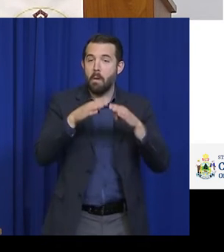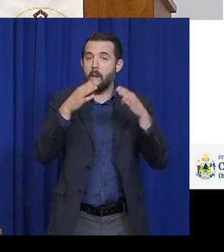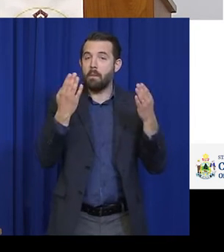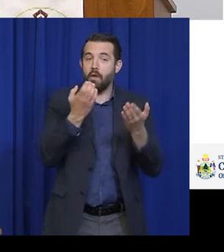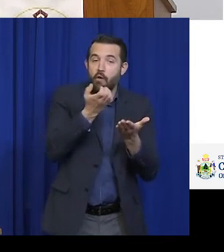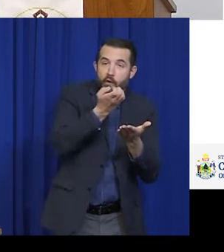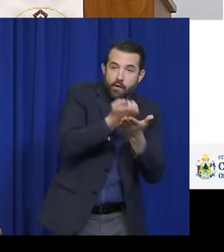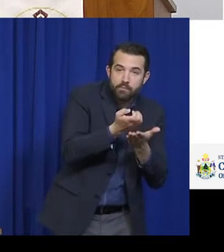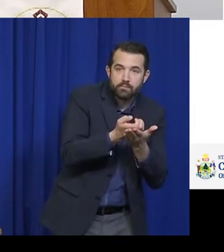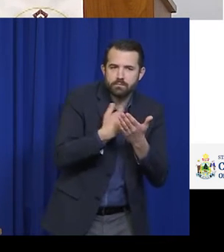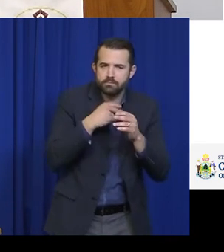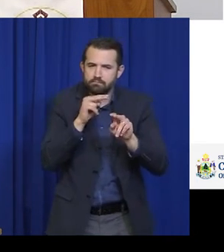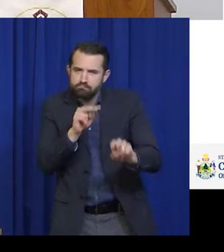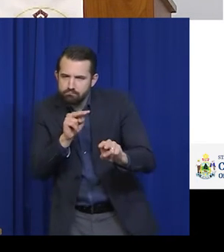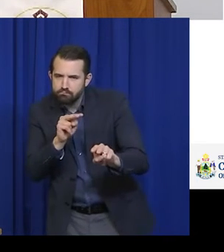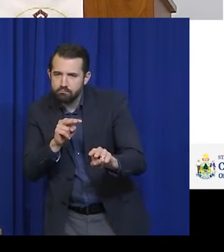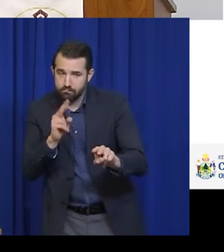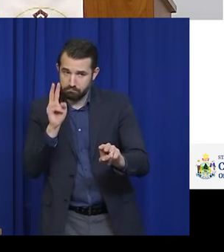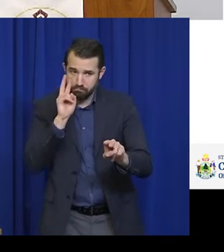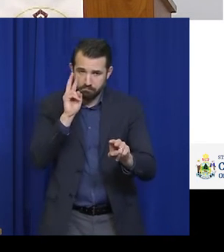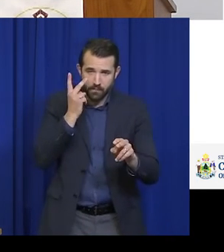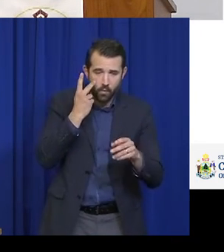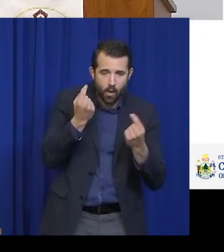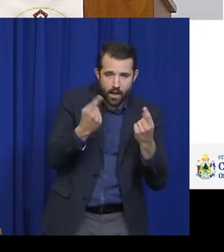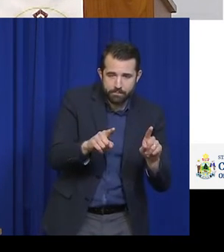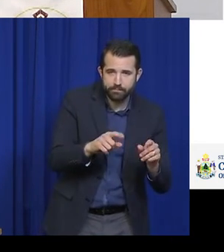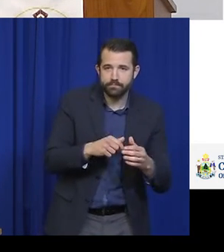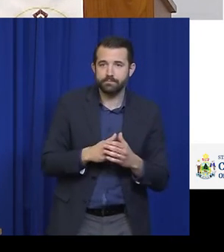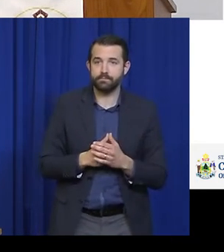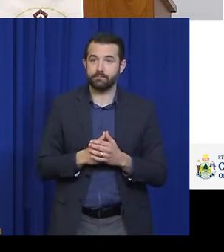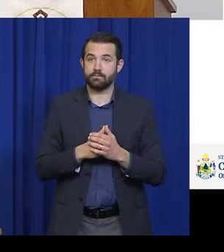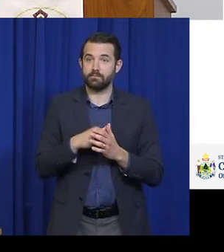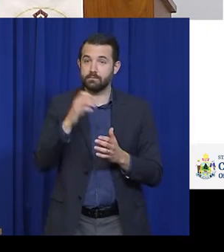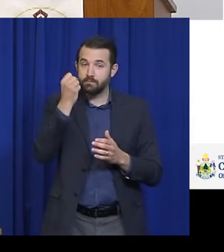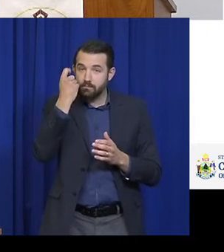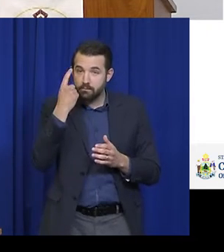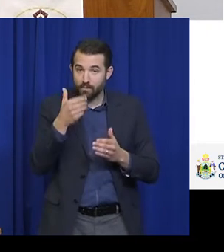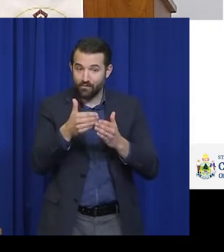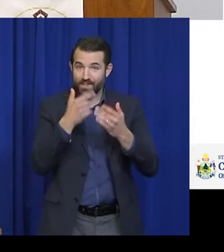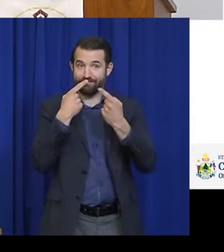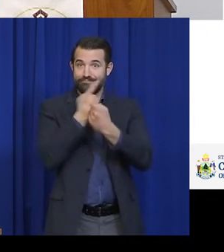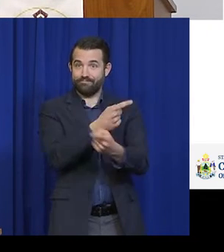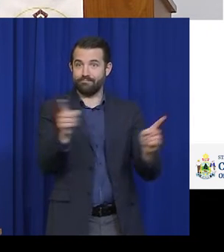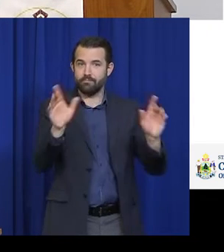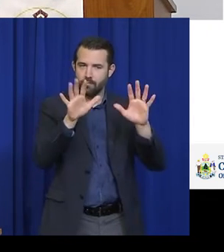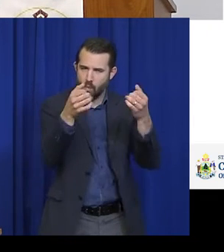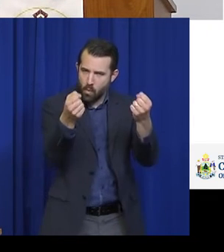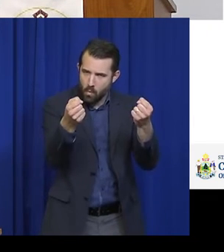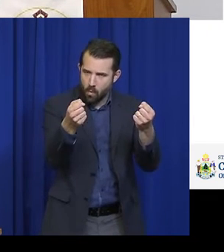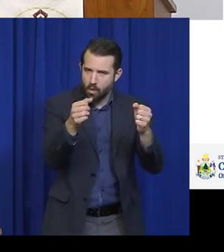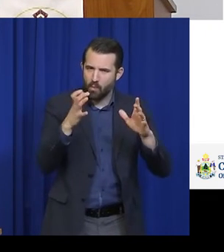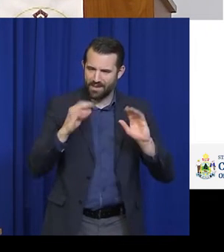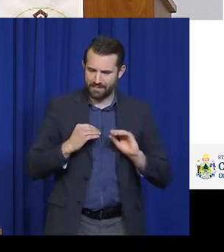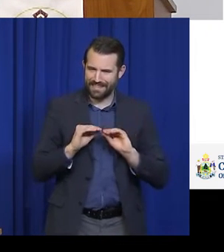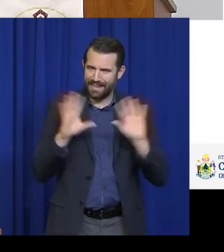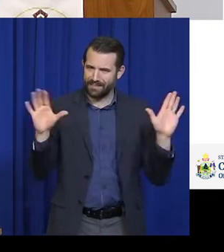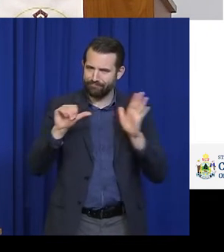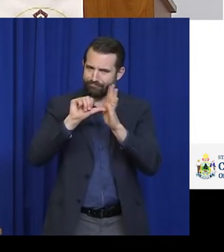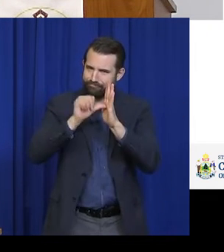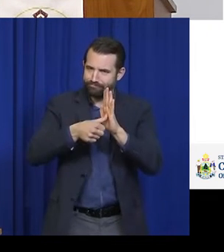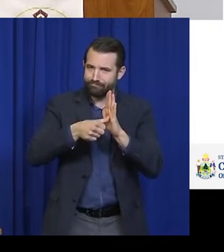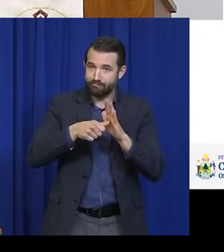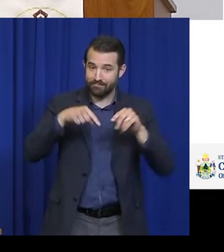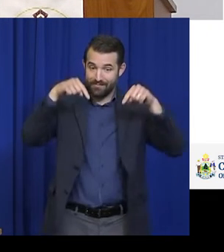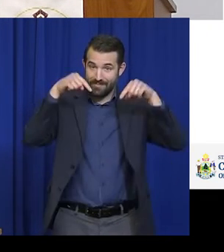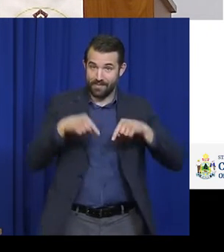Before I begin that, however, I want to reiterate, while this plan presents a path forward